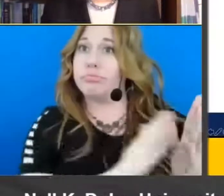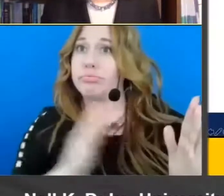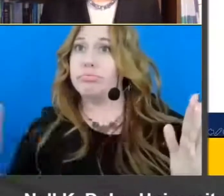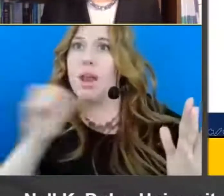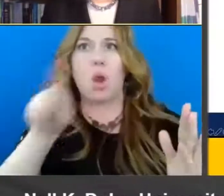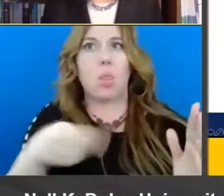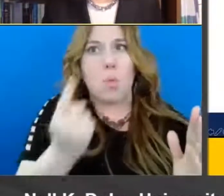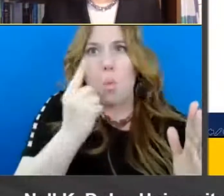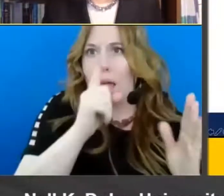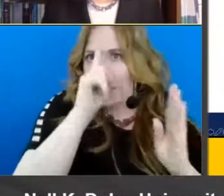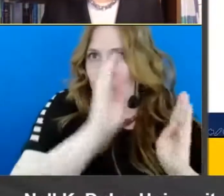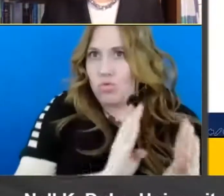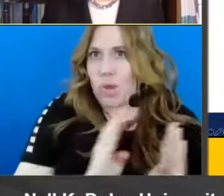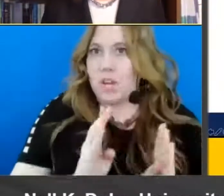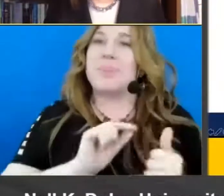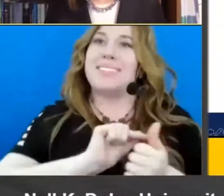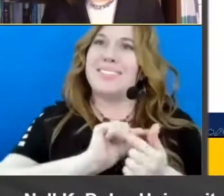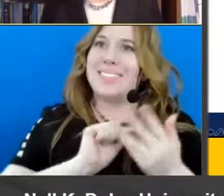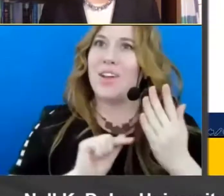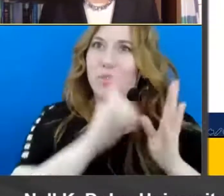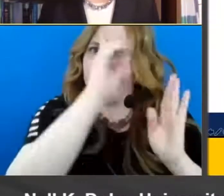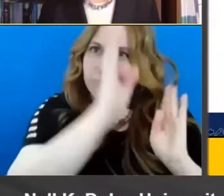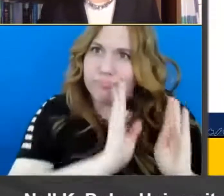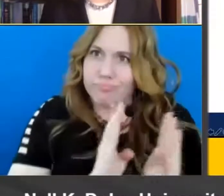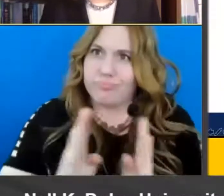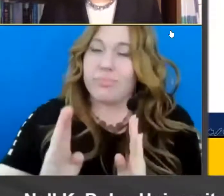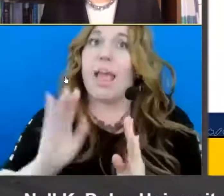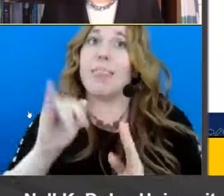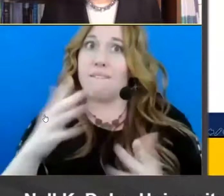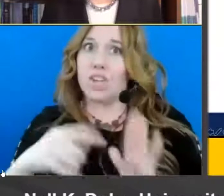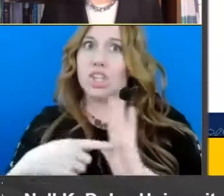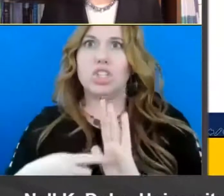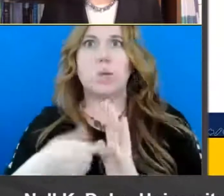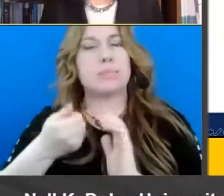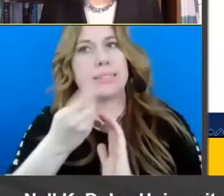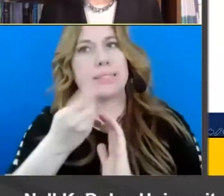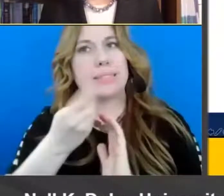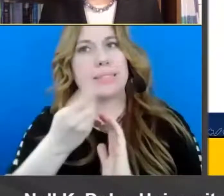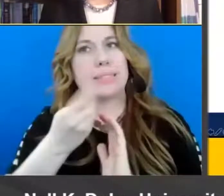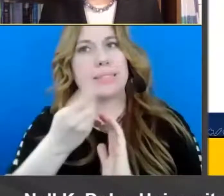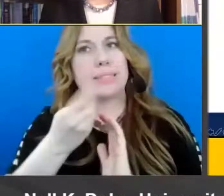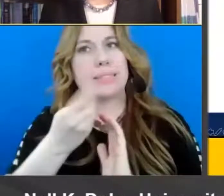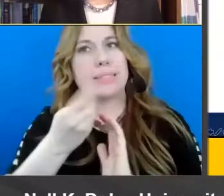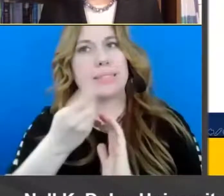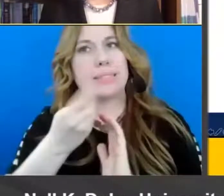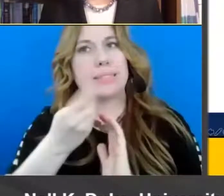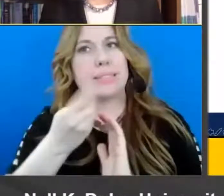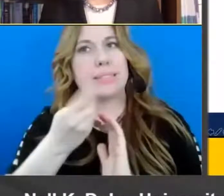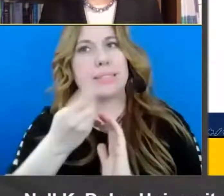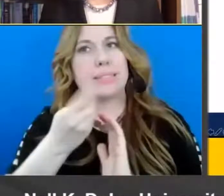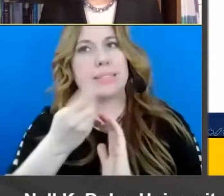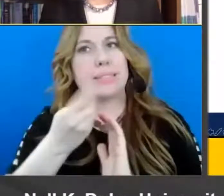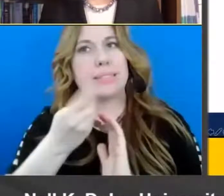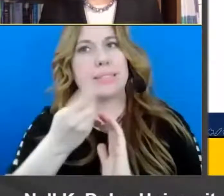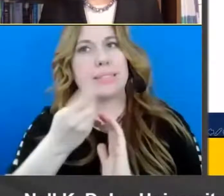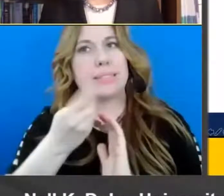clusters of strategies and that also has been shown in review after review to improve reading one thing you want to think about especially